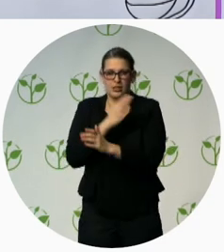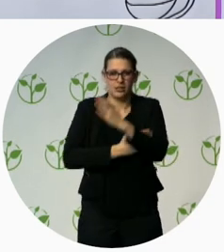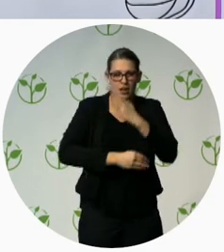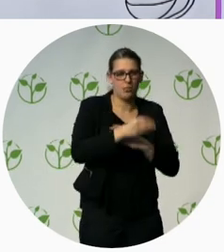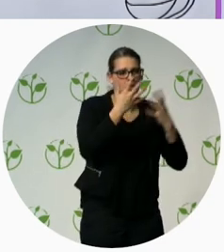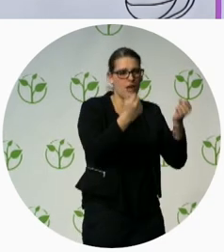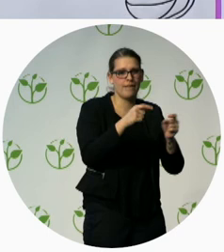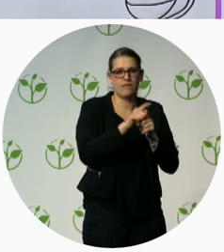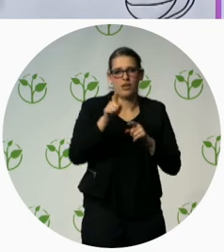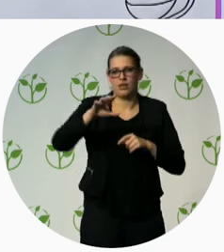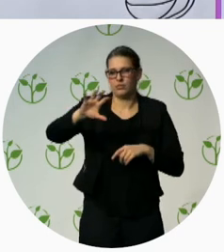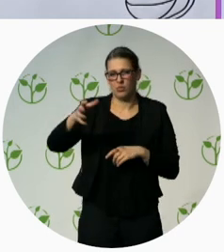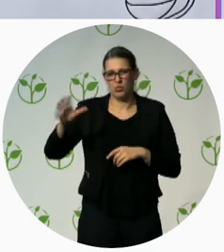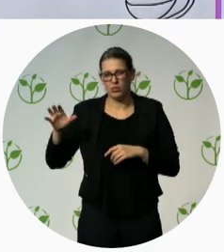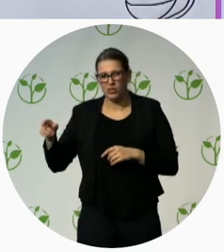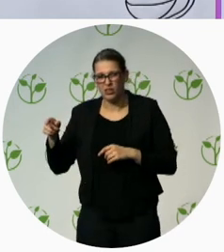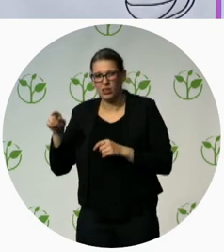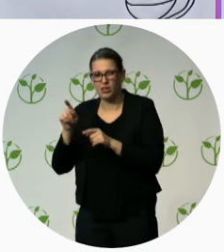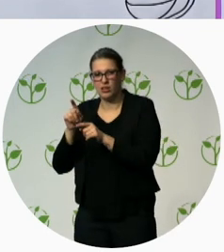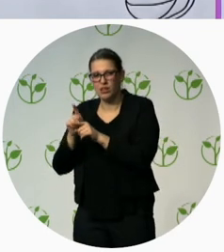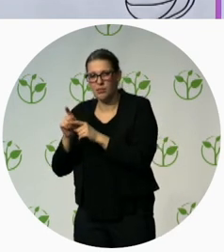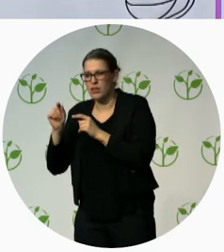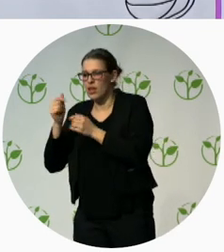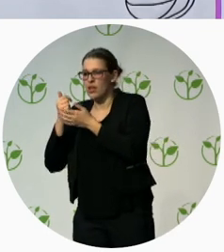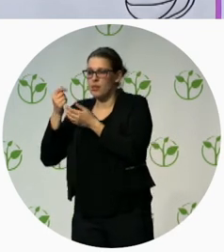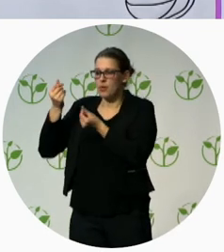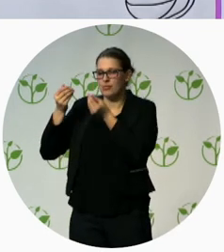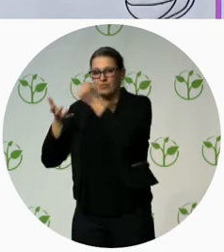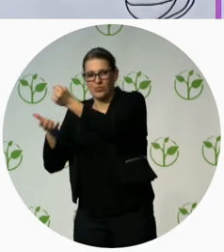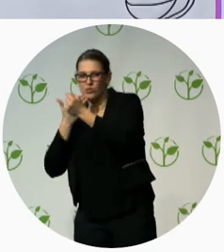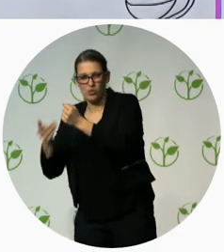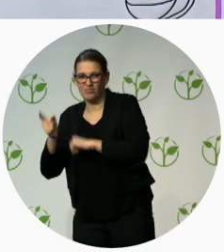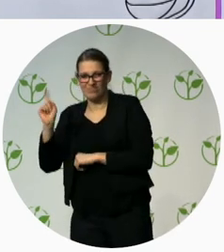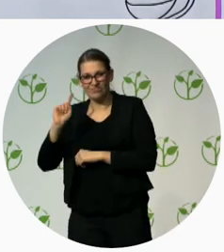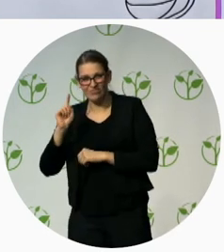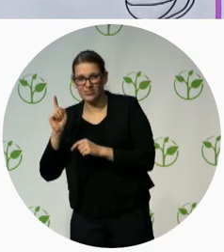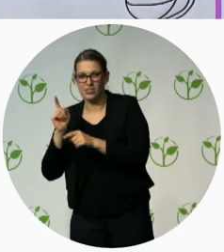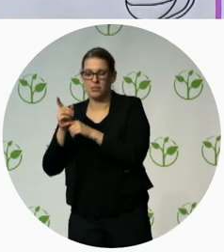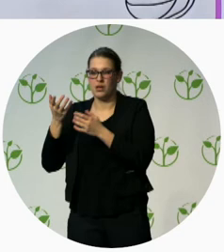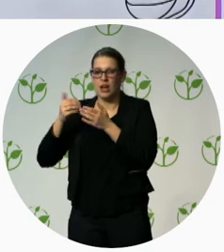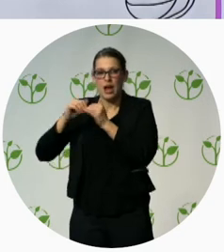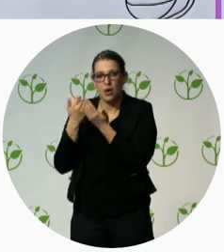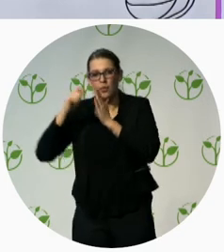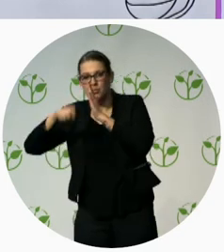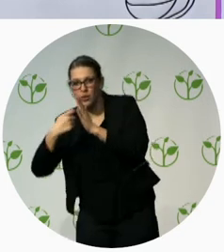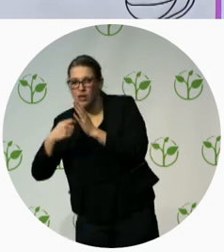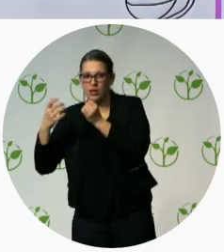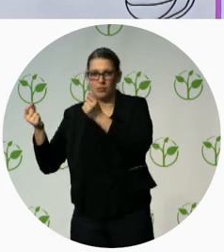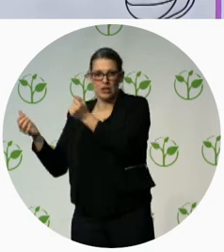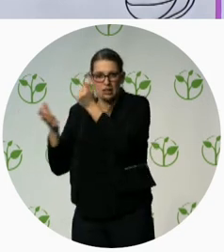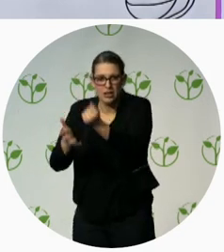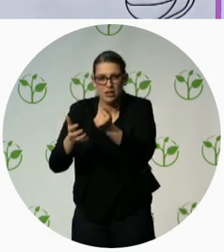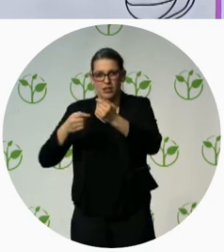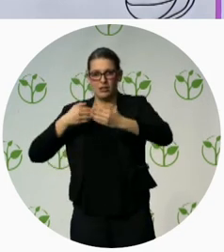Togo where an innovative tool was developed. It is a platform for policies for politic makers so that